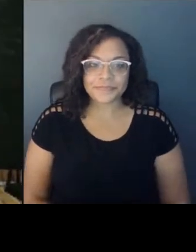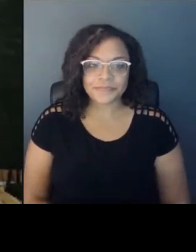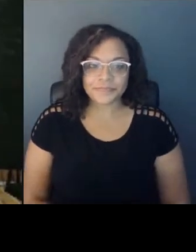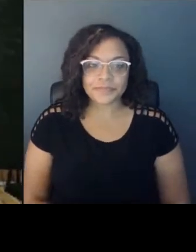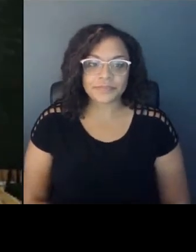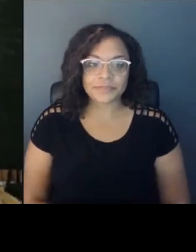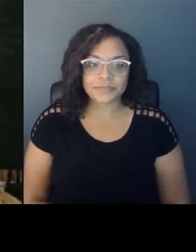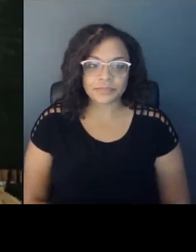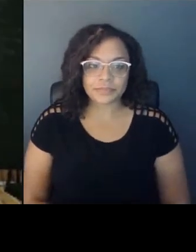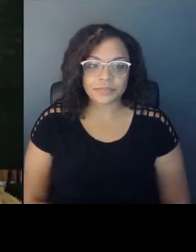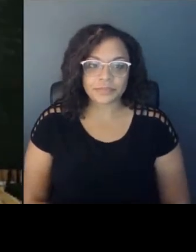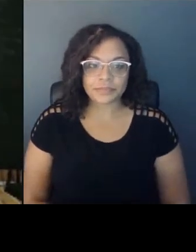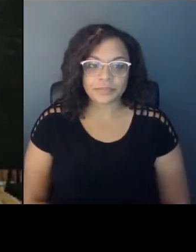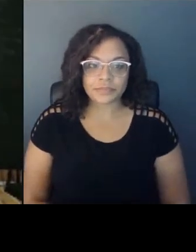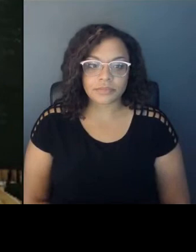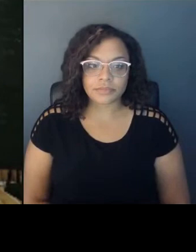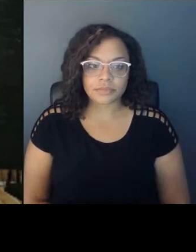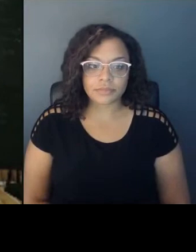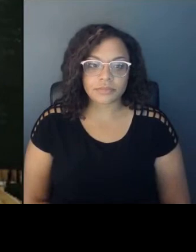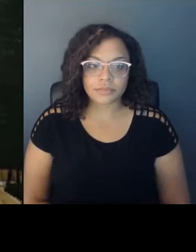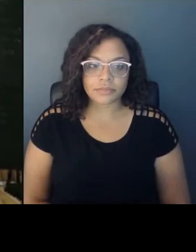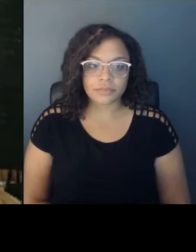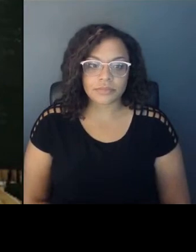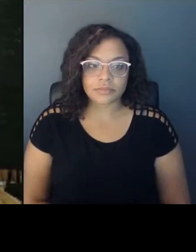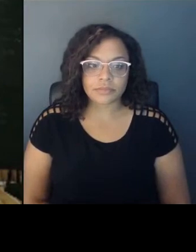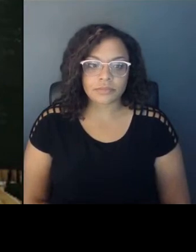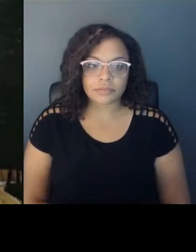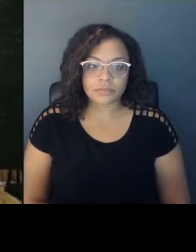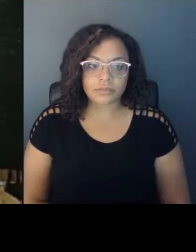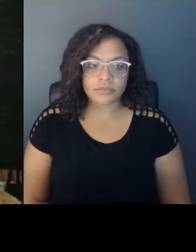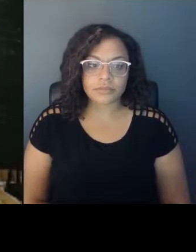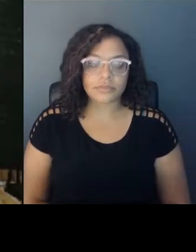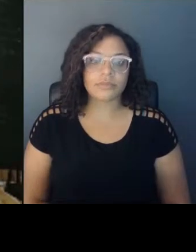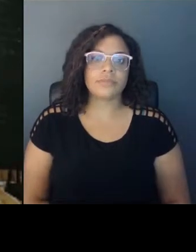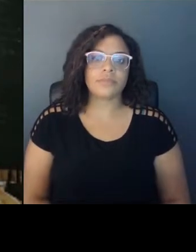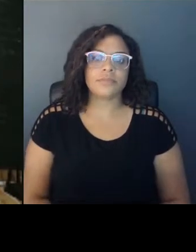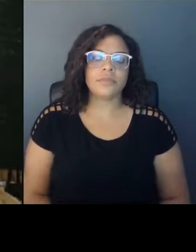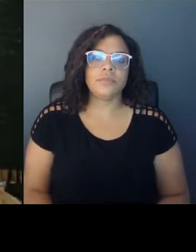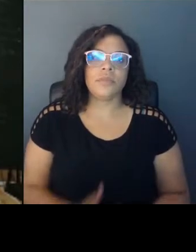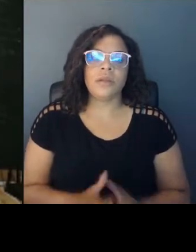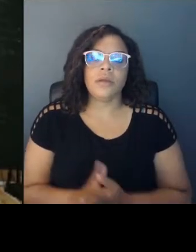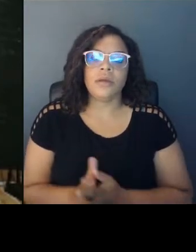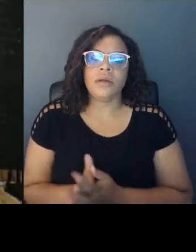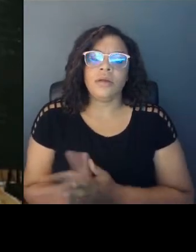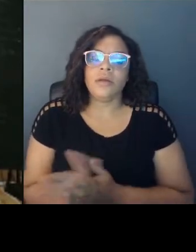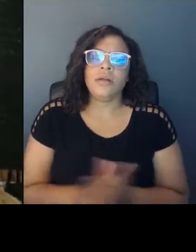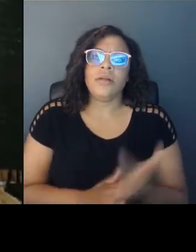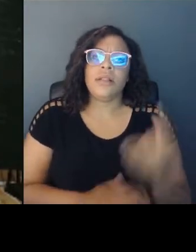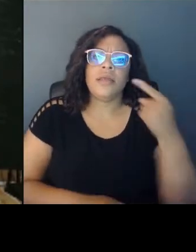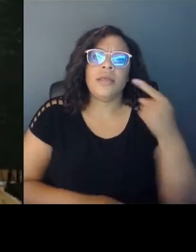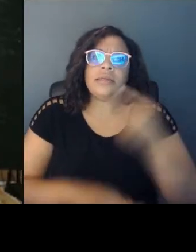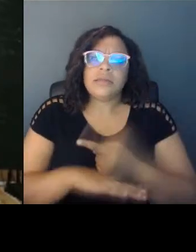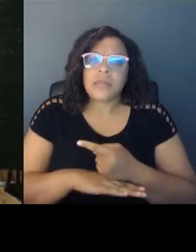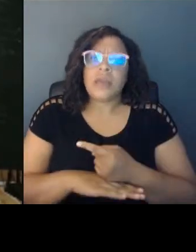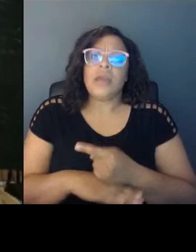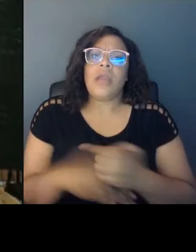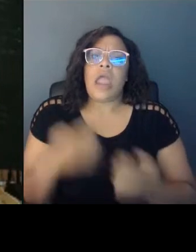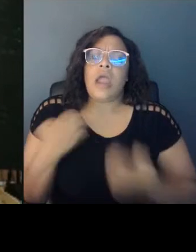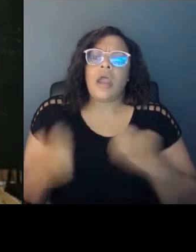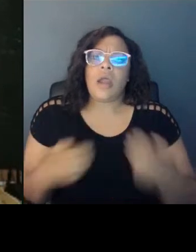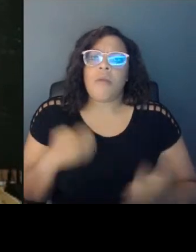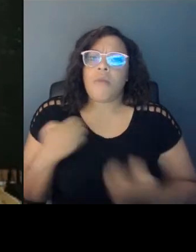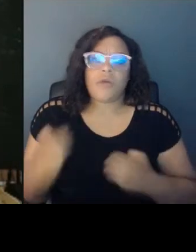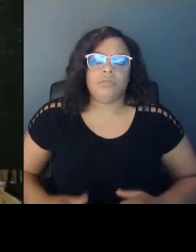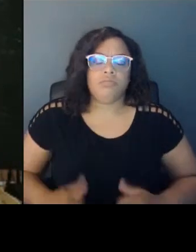It's a day filled with a lot of emotions, and